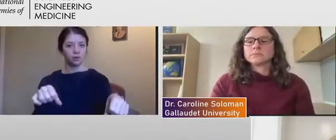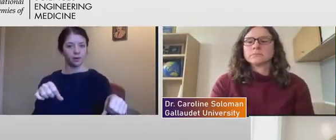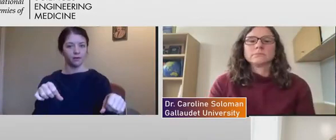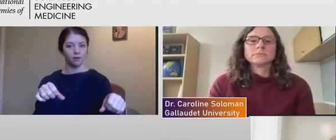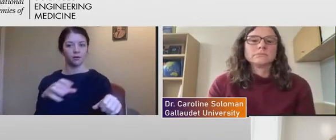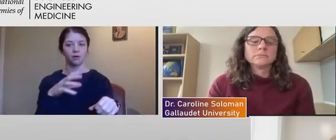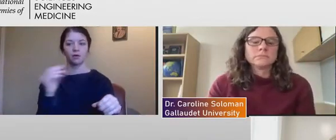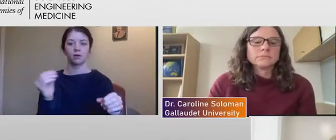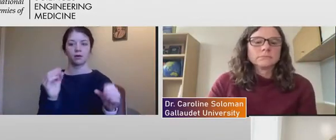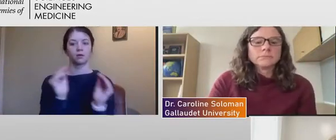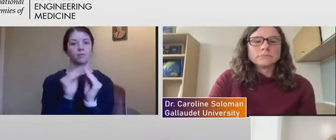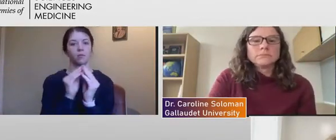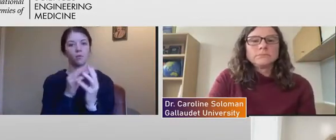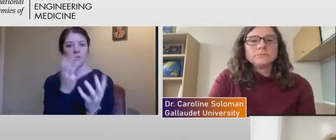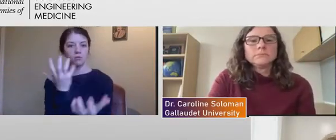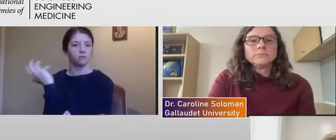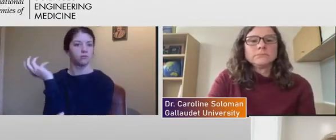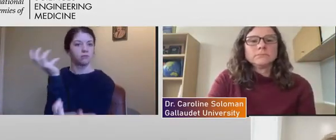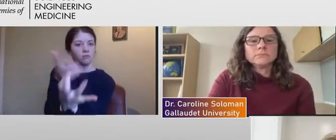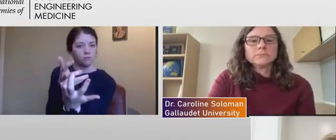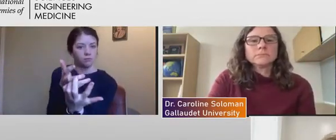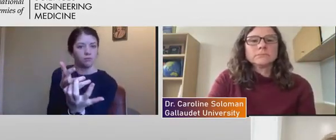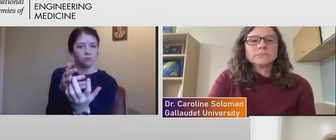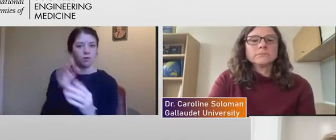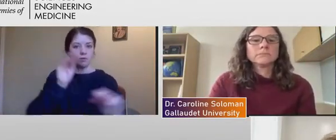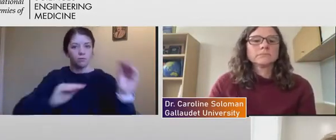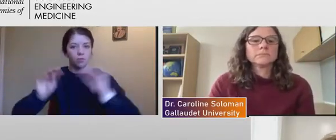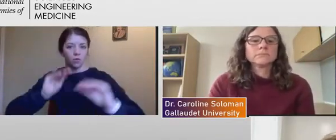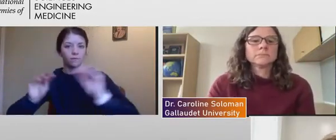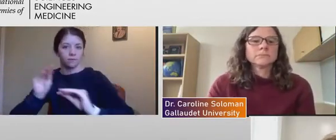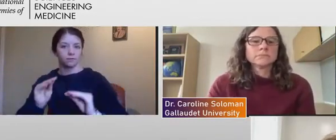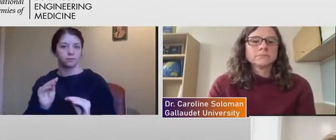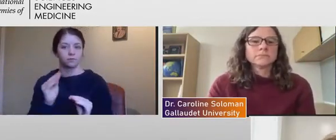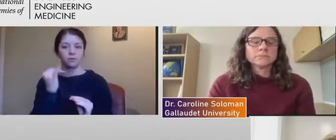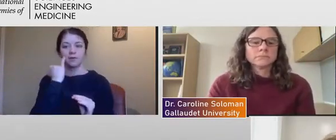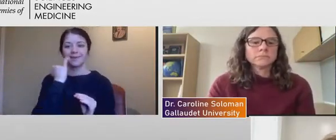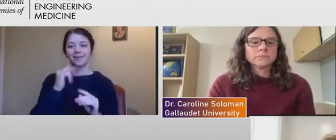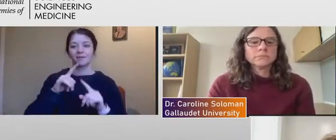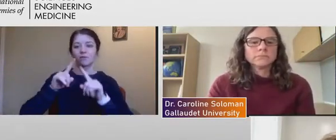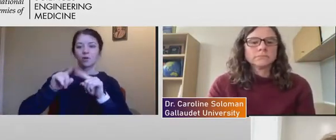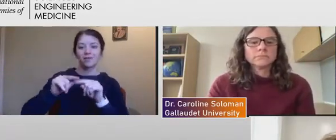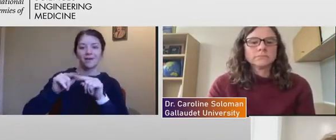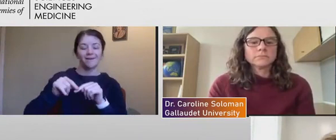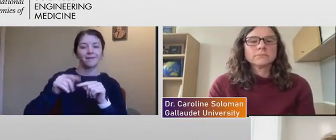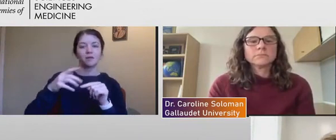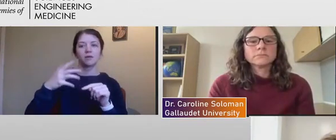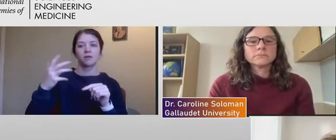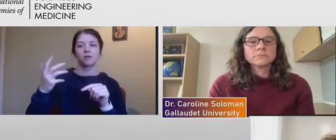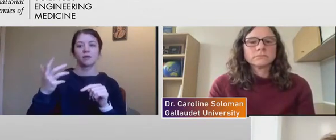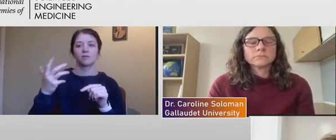accommodate the movements of a lot of people, whether they're blind or have mobility impairments.